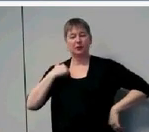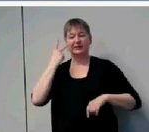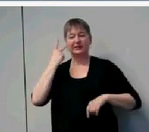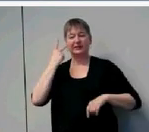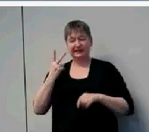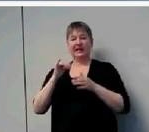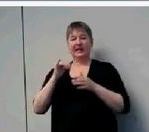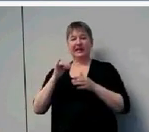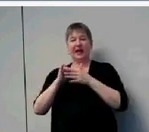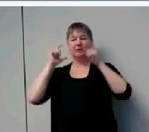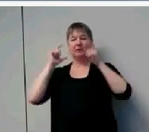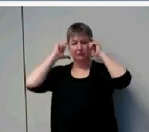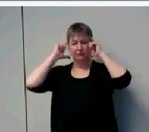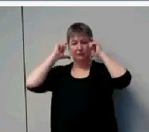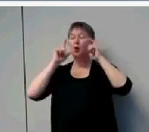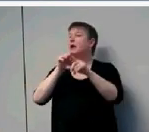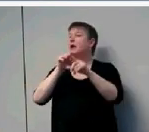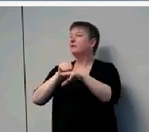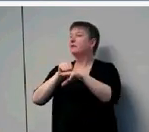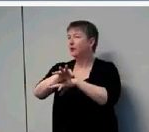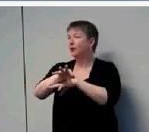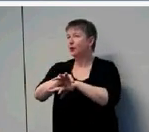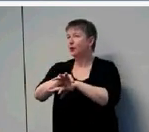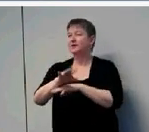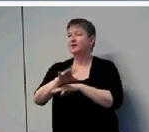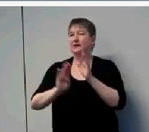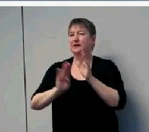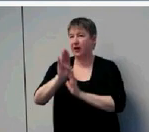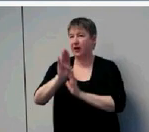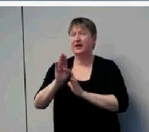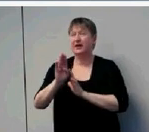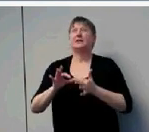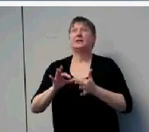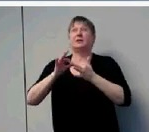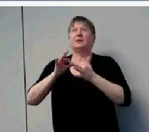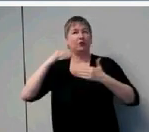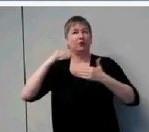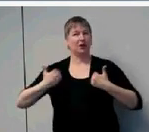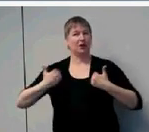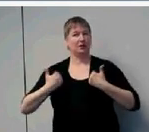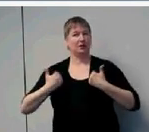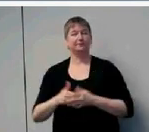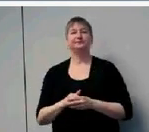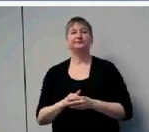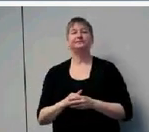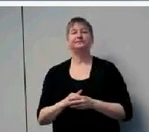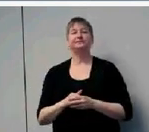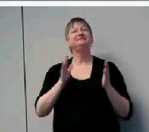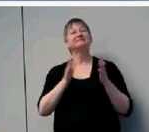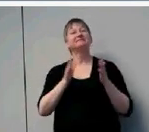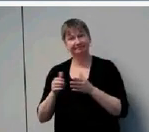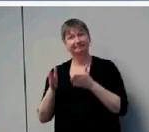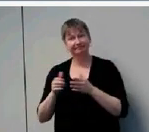potentially influential, particularly with young children. So that brings me back to this issue of